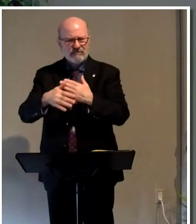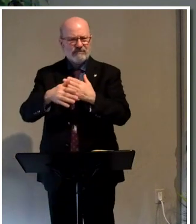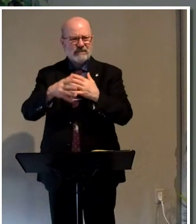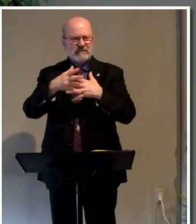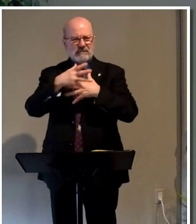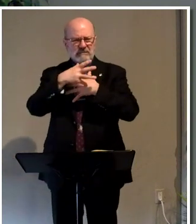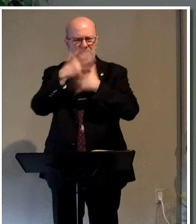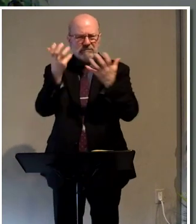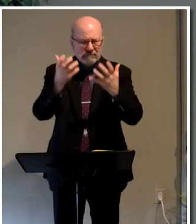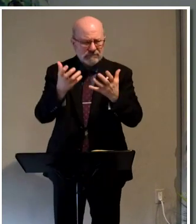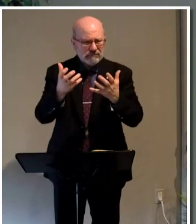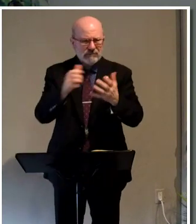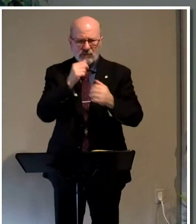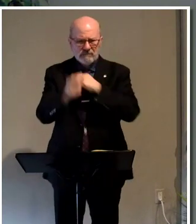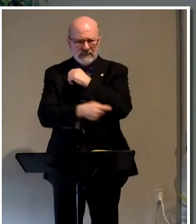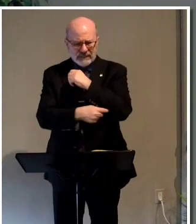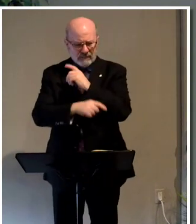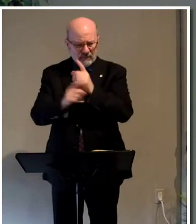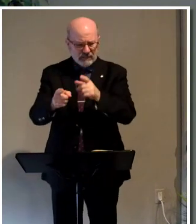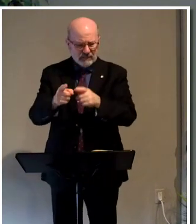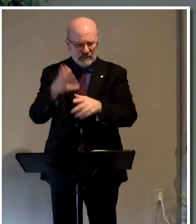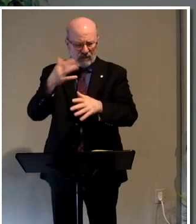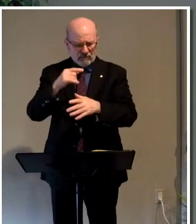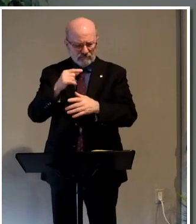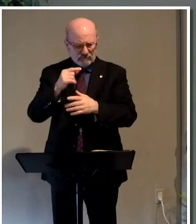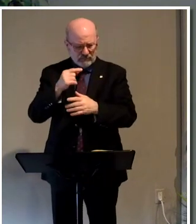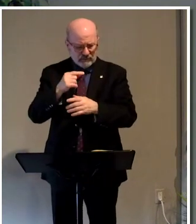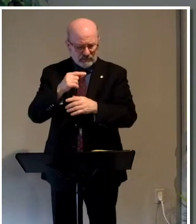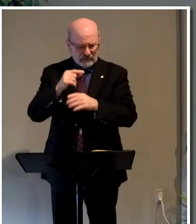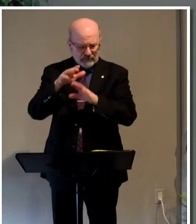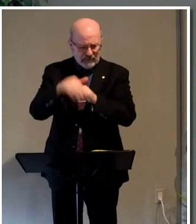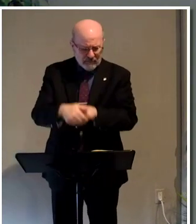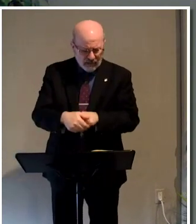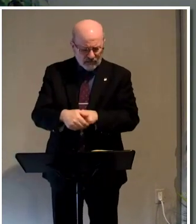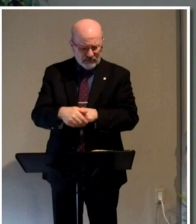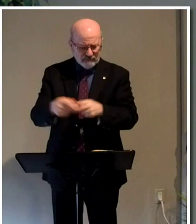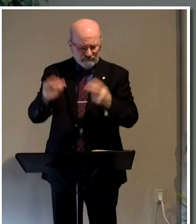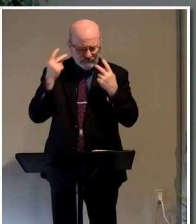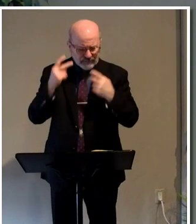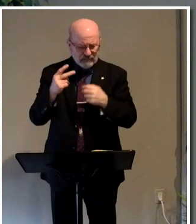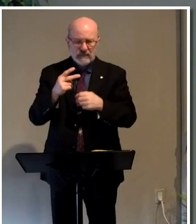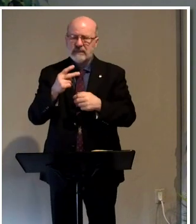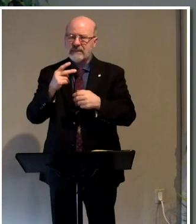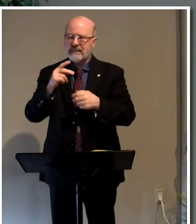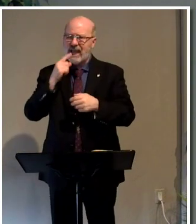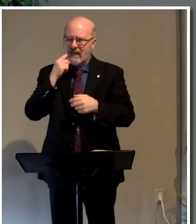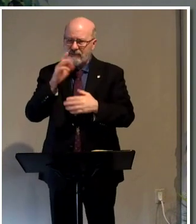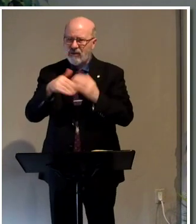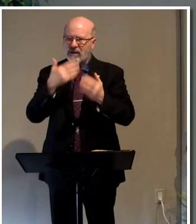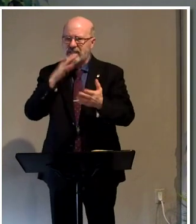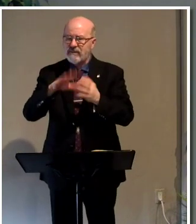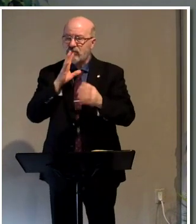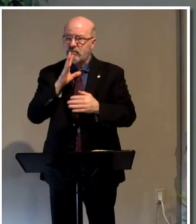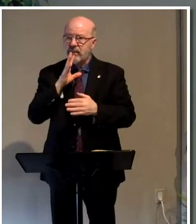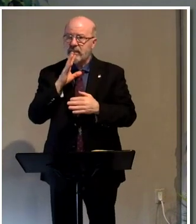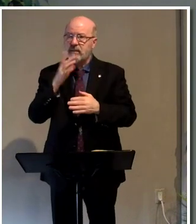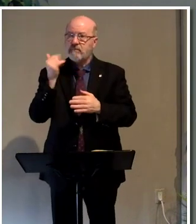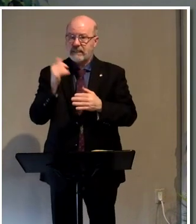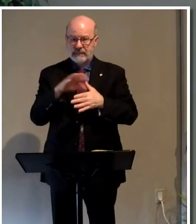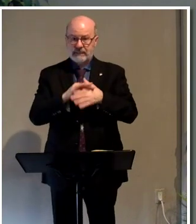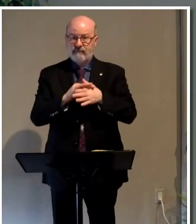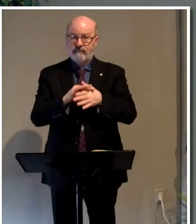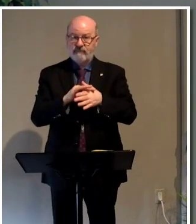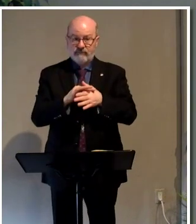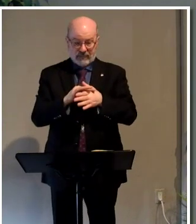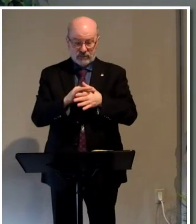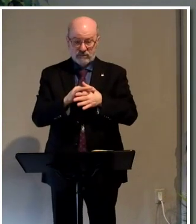Lay it aside. Don't be tempted to go there. All guile and hypocrisies and envies and all evil speakings because the flesh will